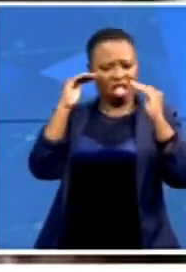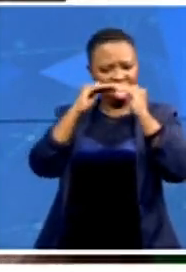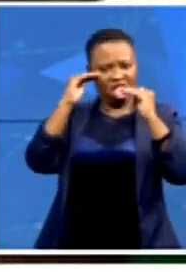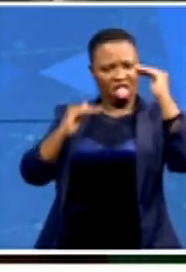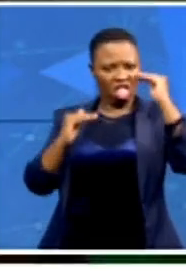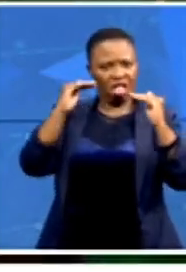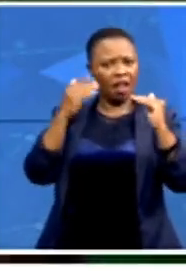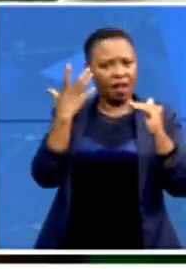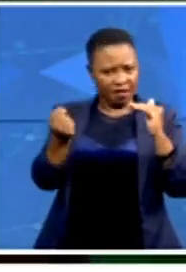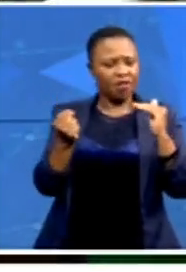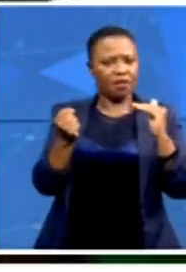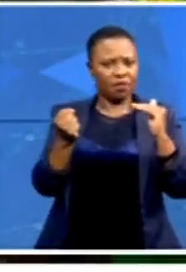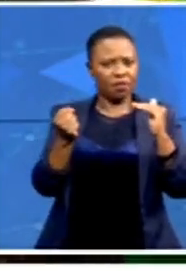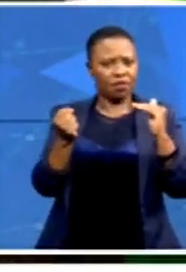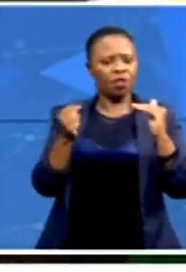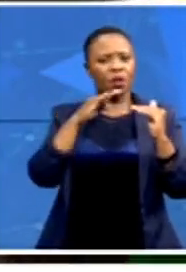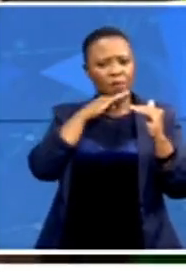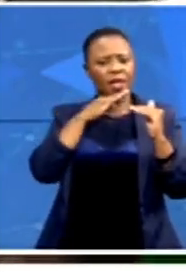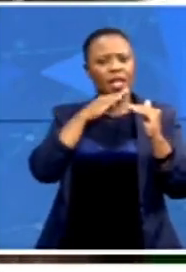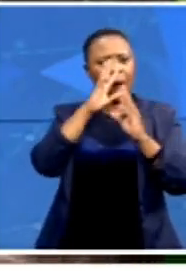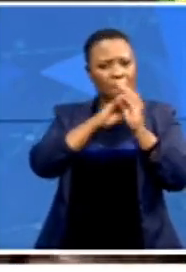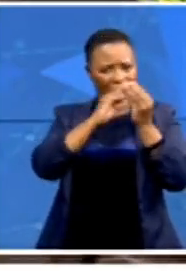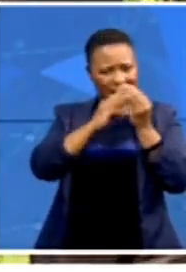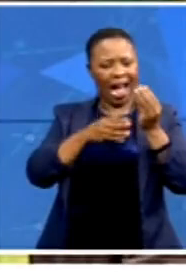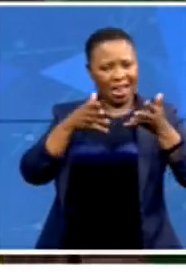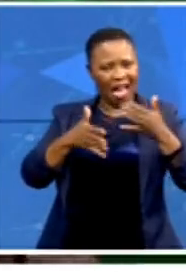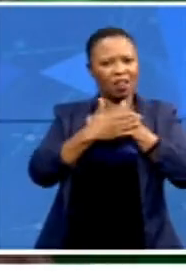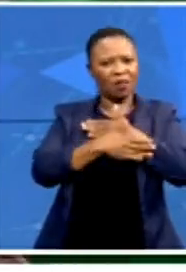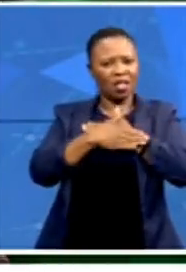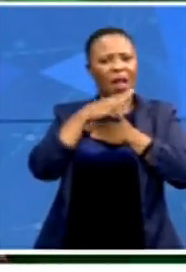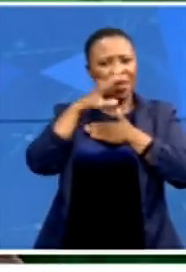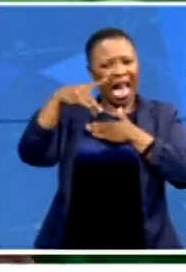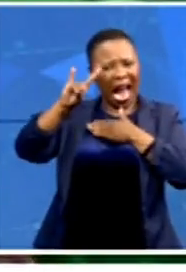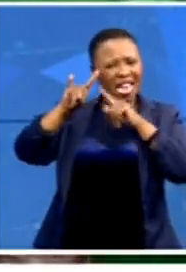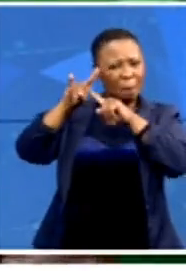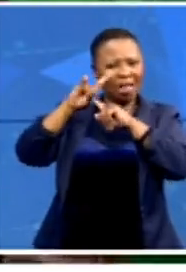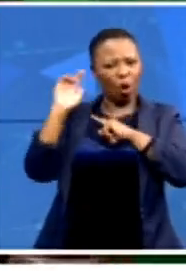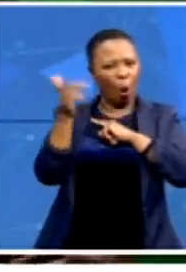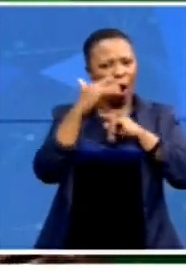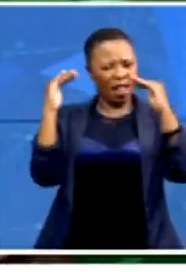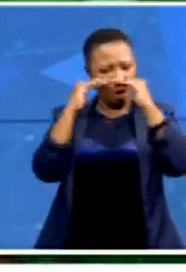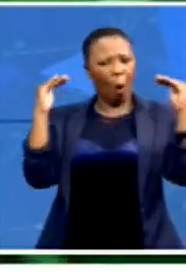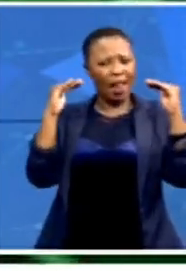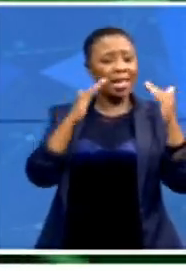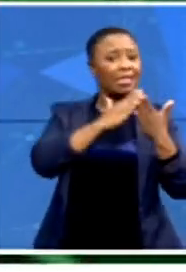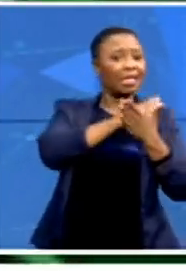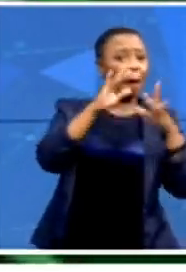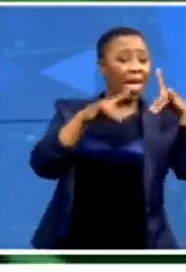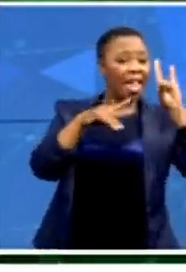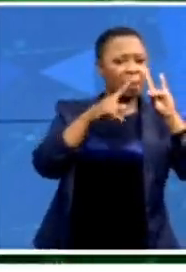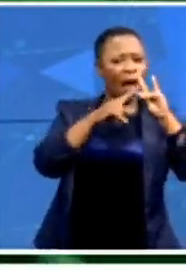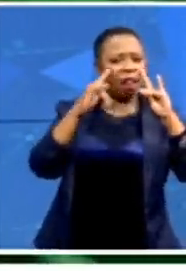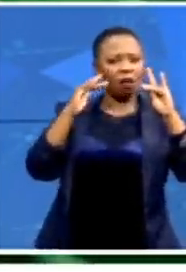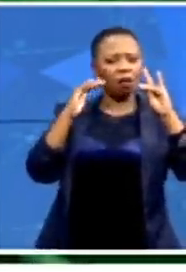republic. That means all animals are equal, but some are more equal than others. We really want to understand if that is true.